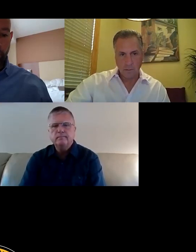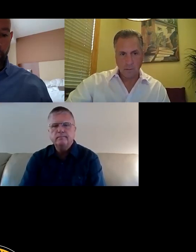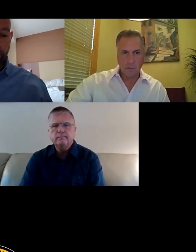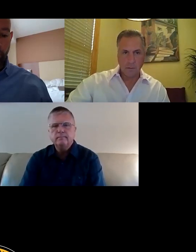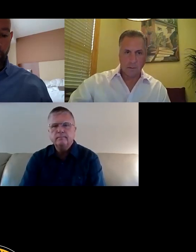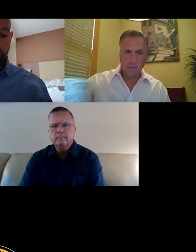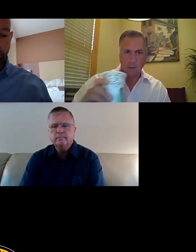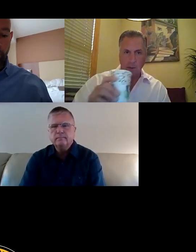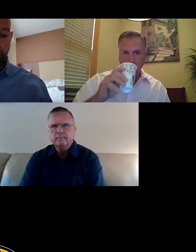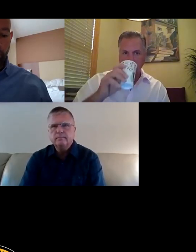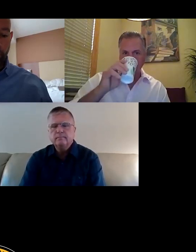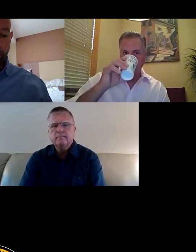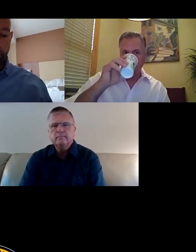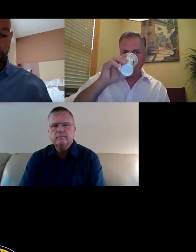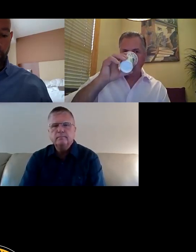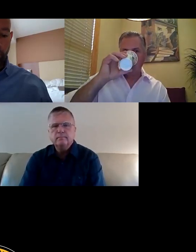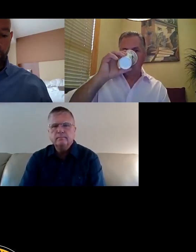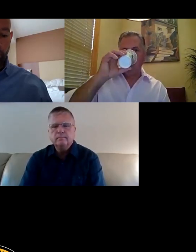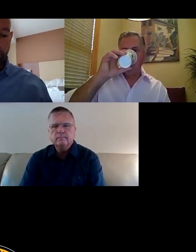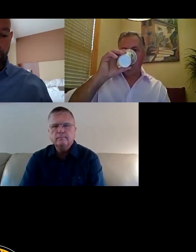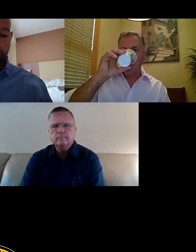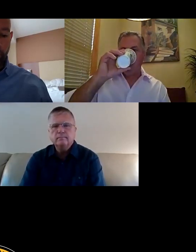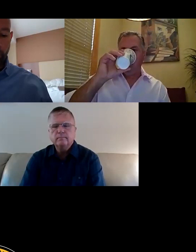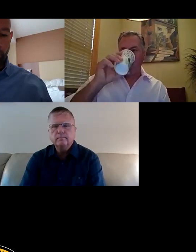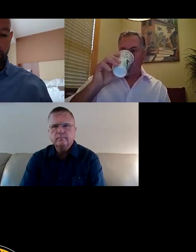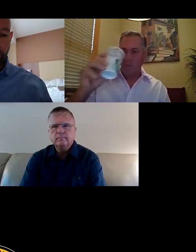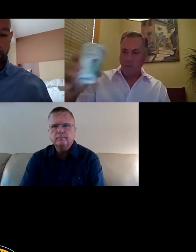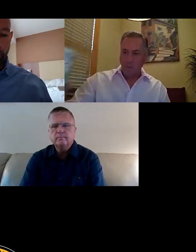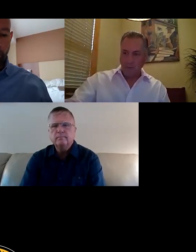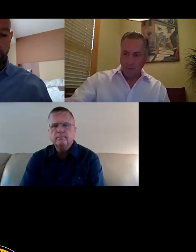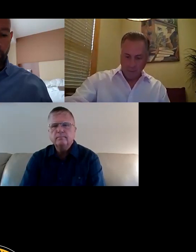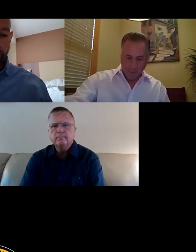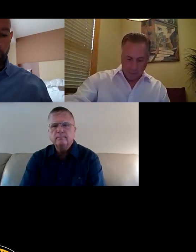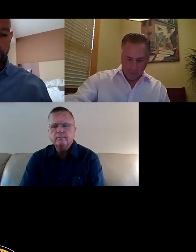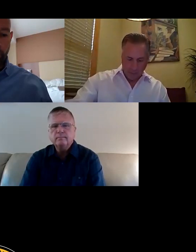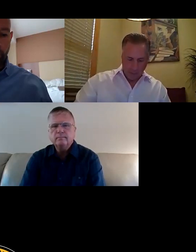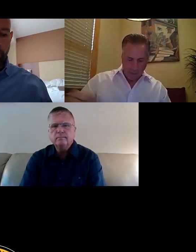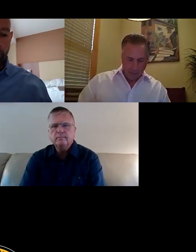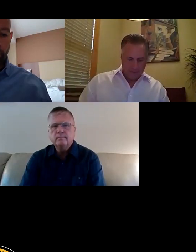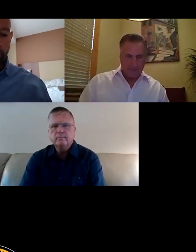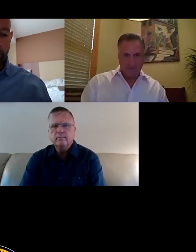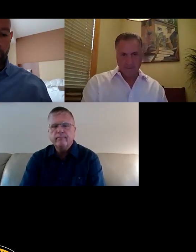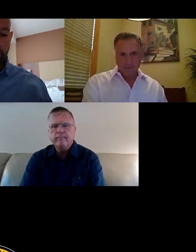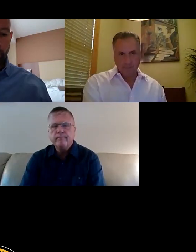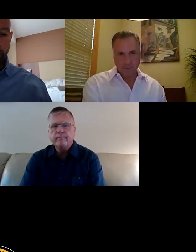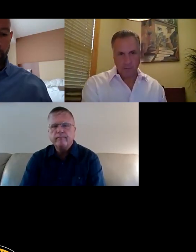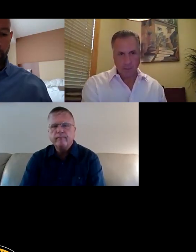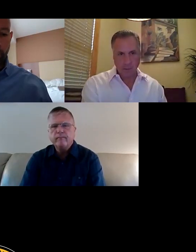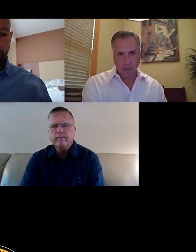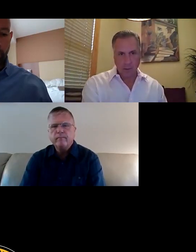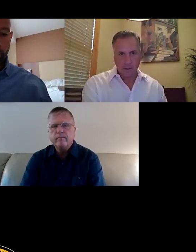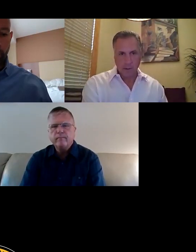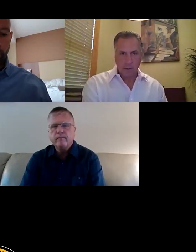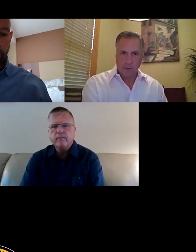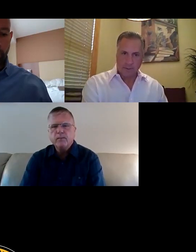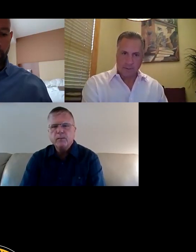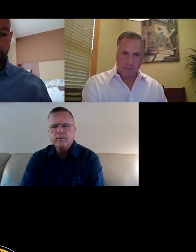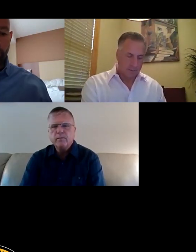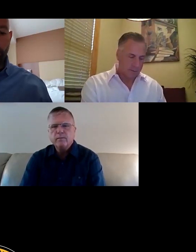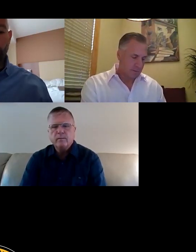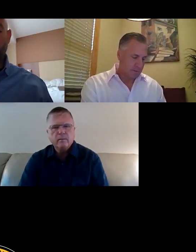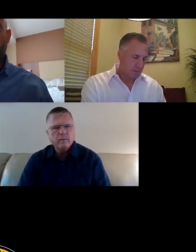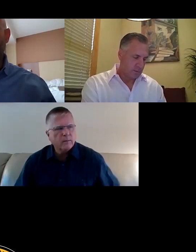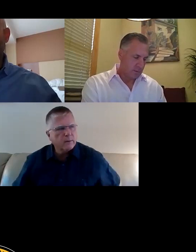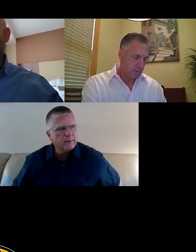you put in place. Politically it's a little unfair. It almost suggests that some of us may be